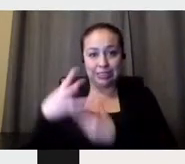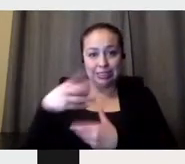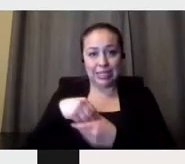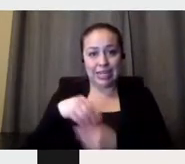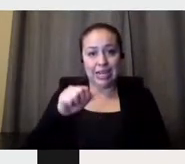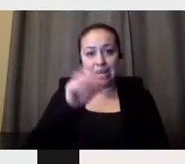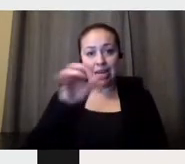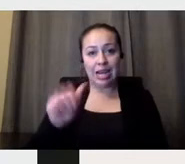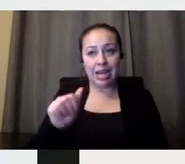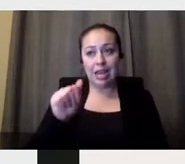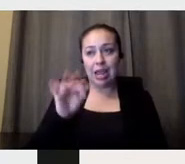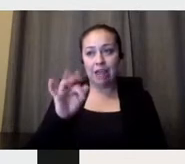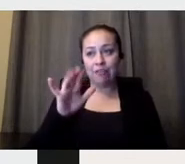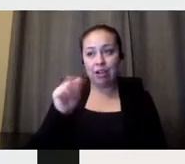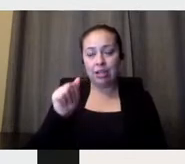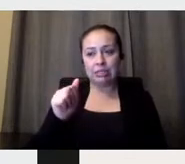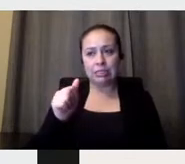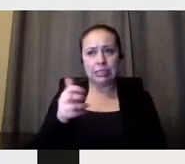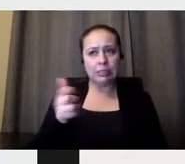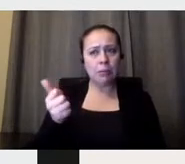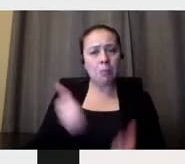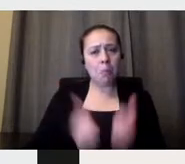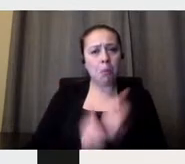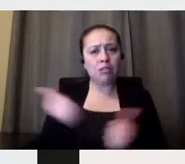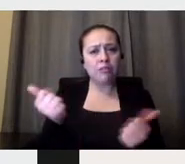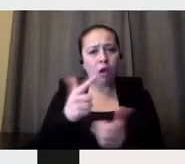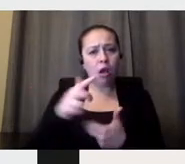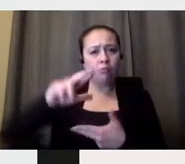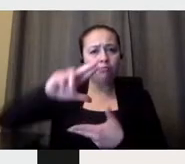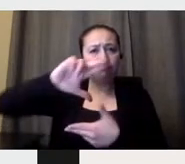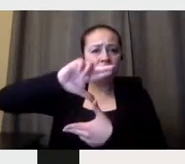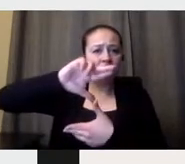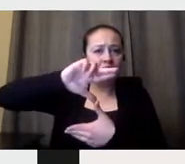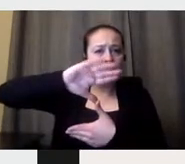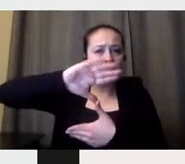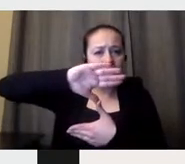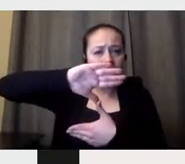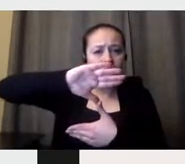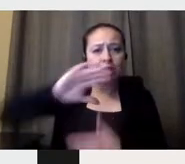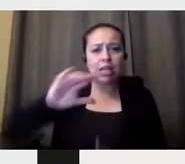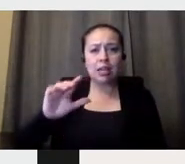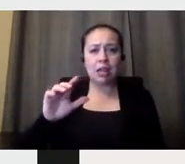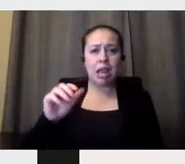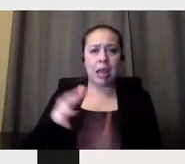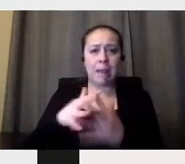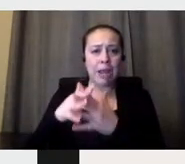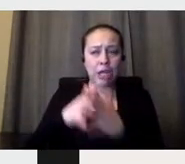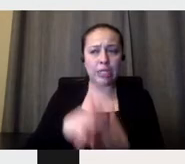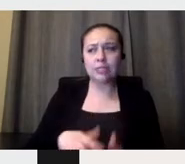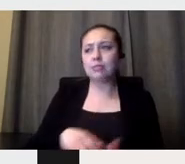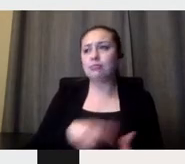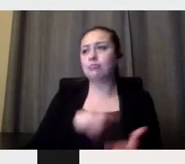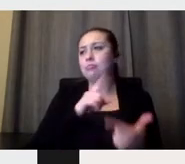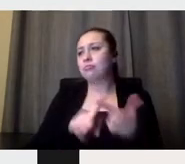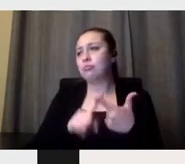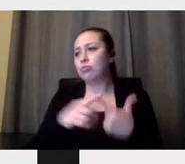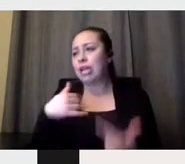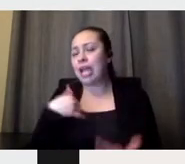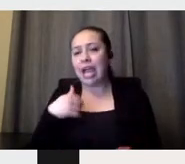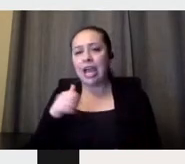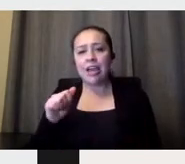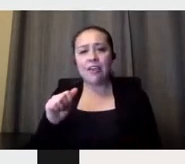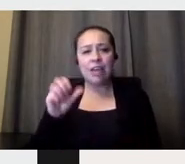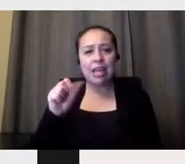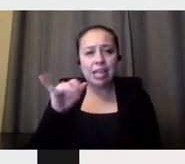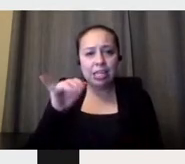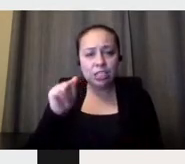Americas. Europe is almost all painted in one red. And we got Asia and Oceania